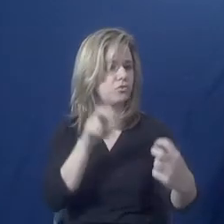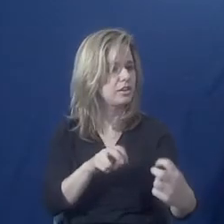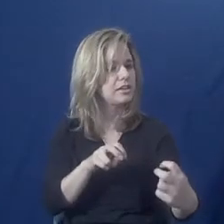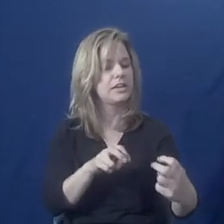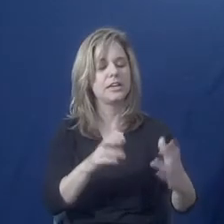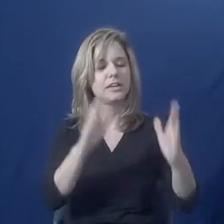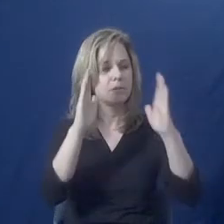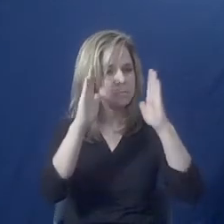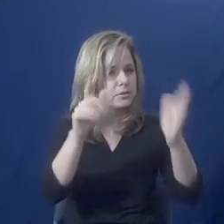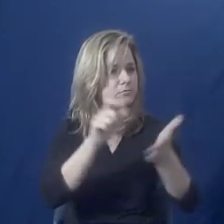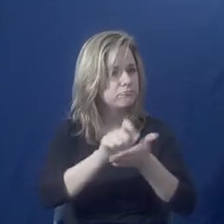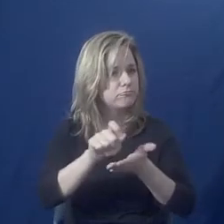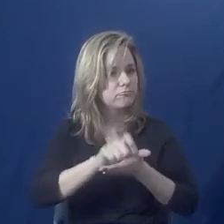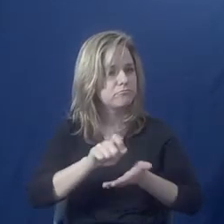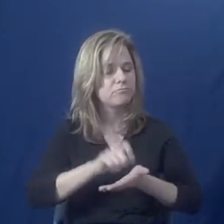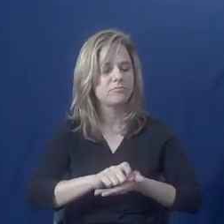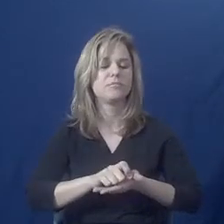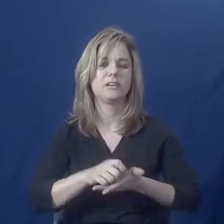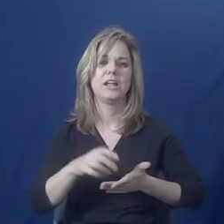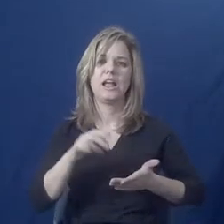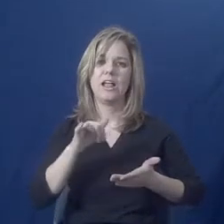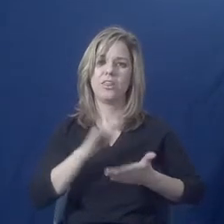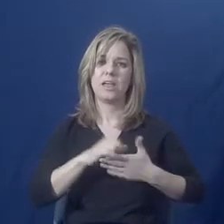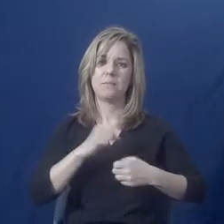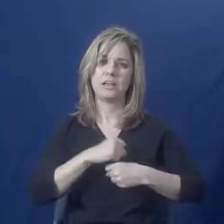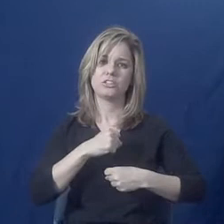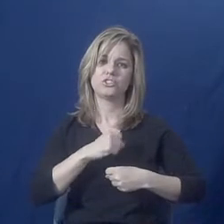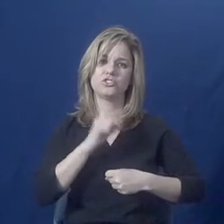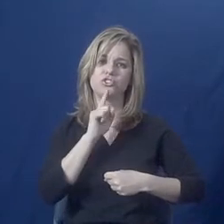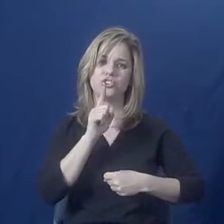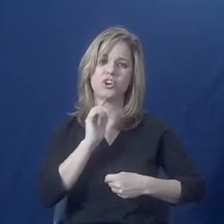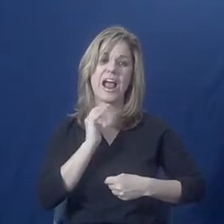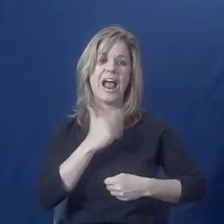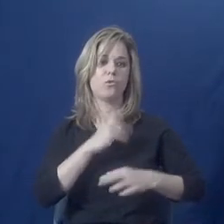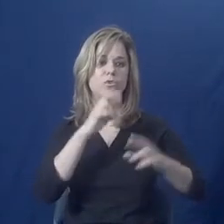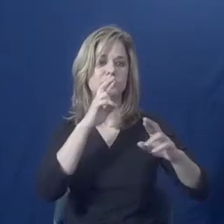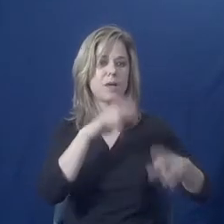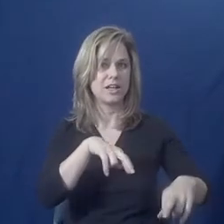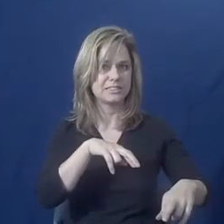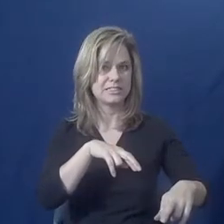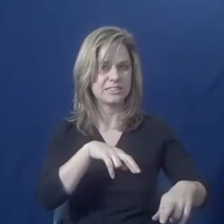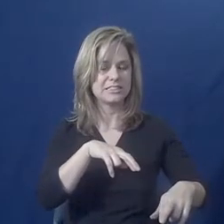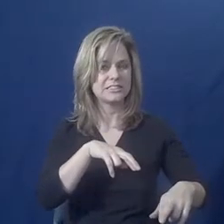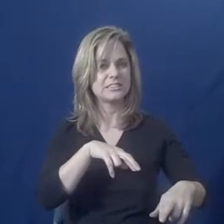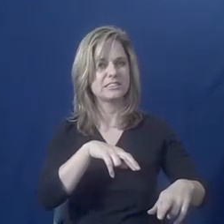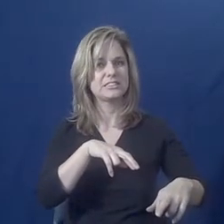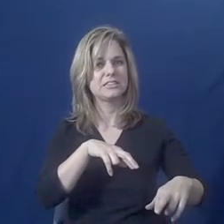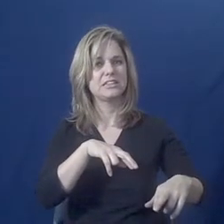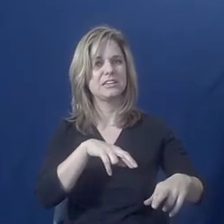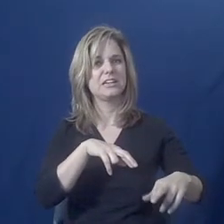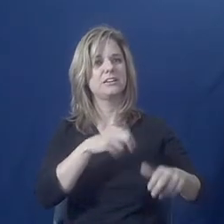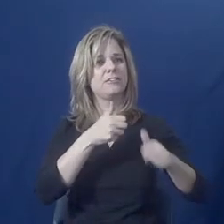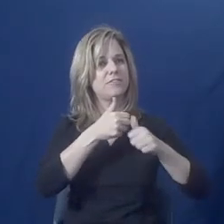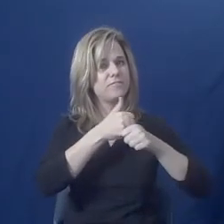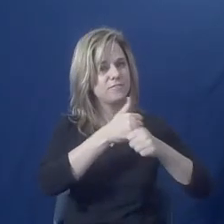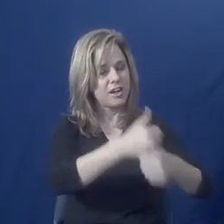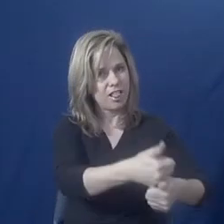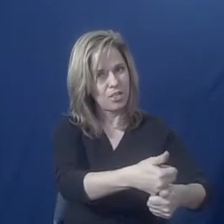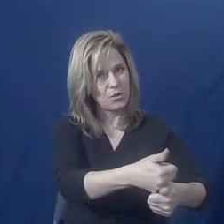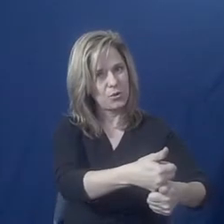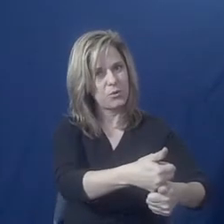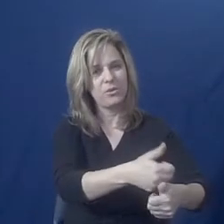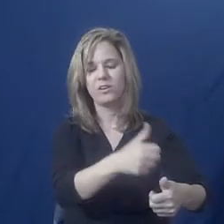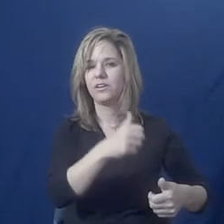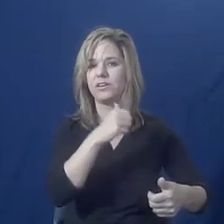our responses as advocates are going to be survivor-directed. They're going to be survivor-informed. And most of all, they're going to be